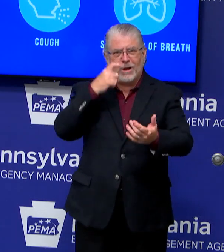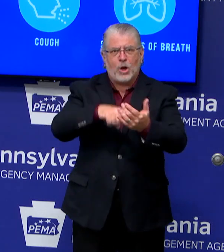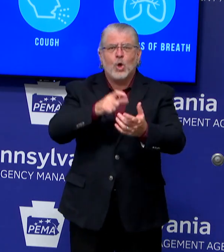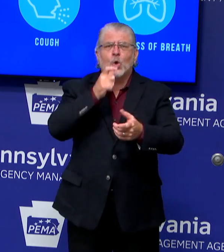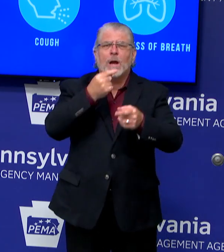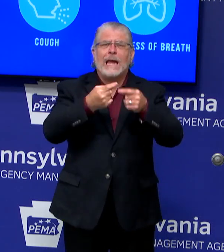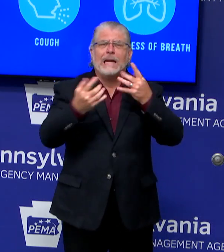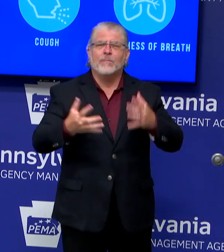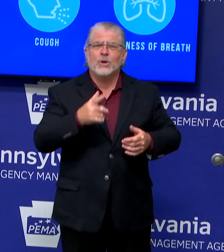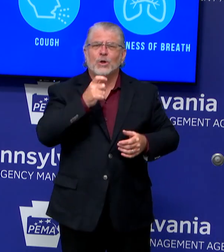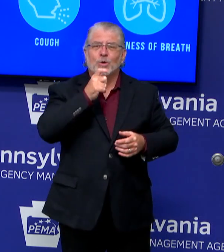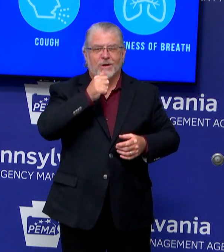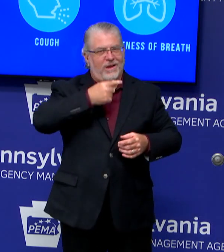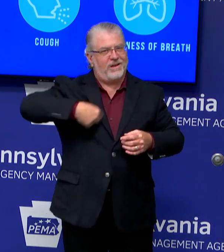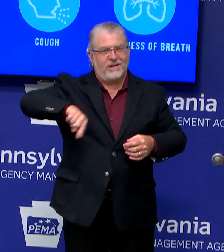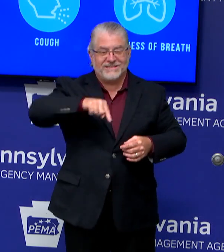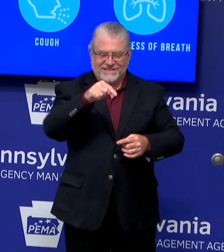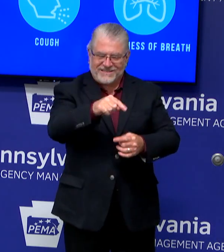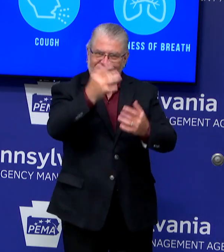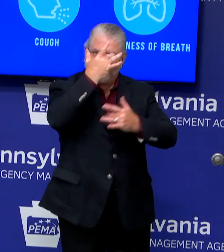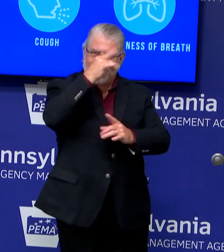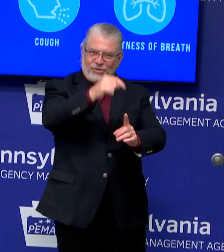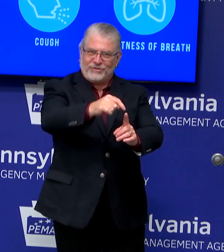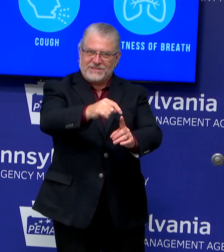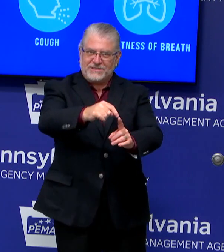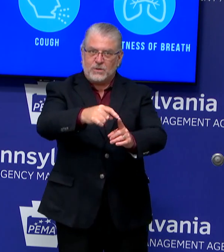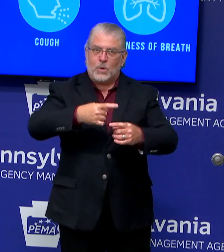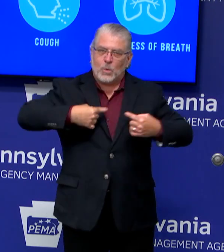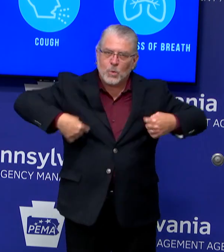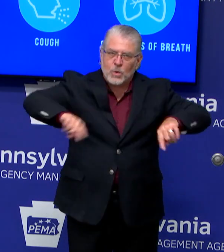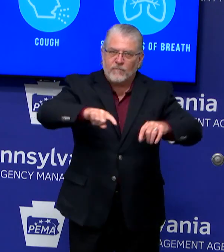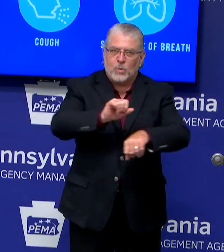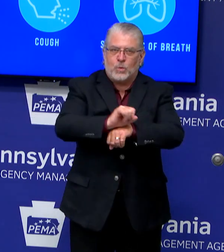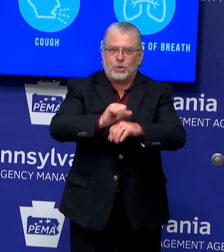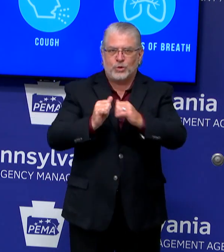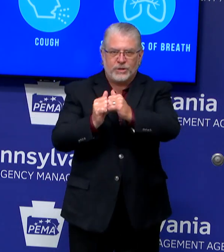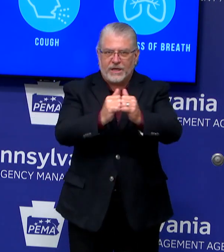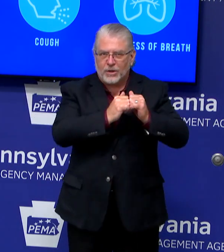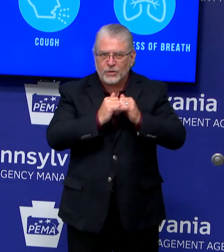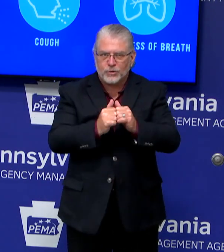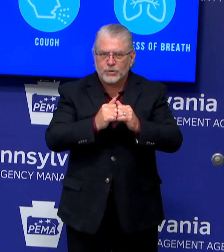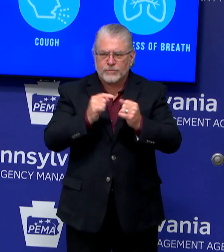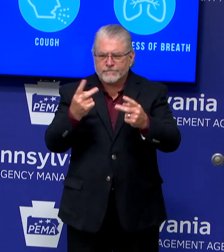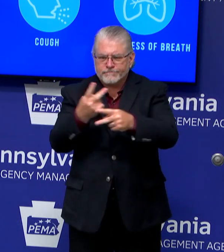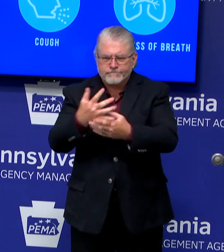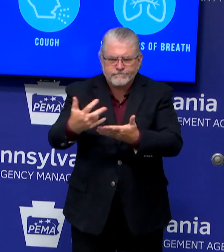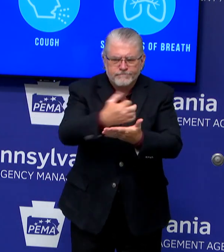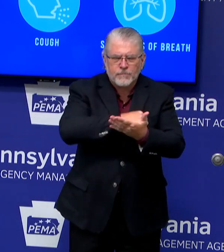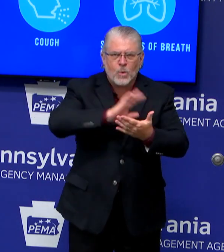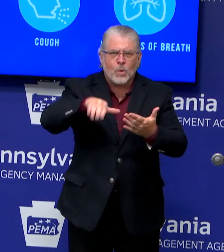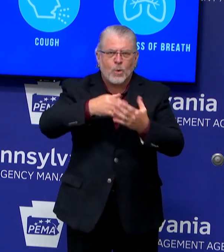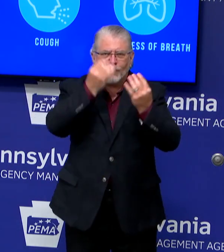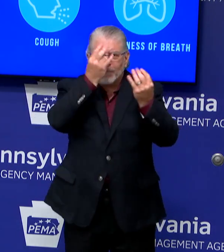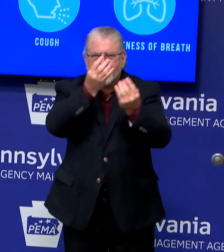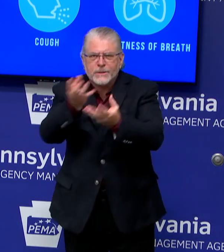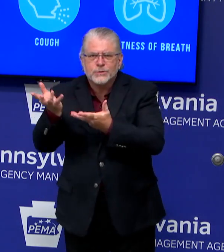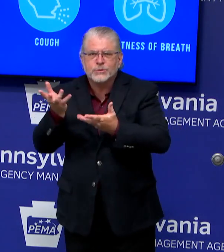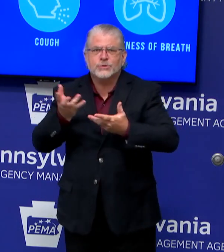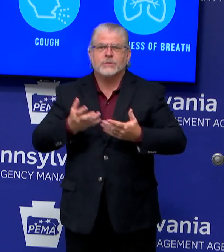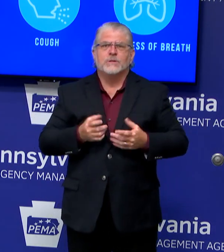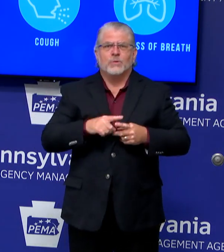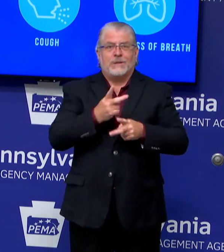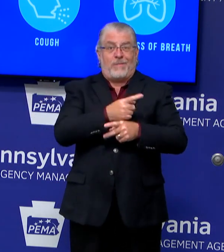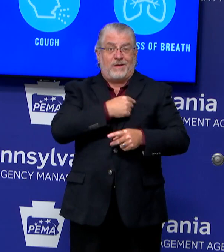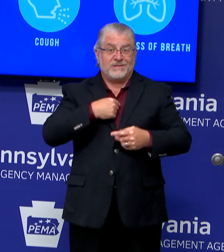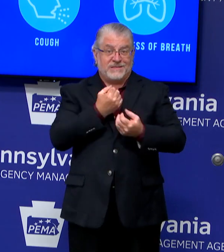together and bring all the insights we can to actually figure out what the right guidelines are to keep people safe. So I don't see